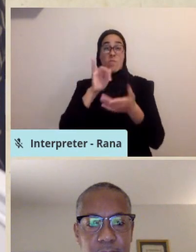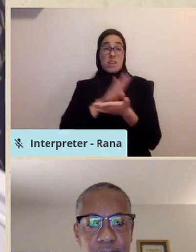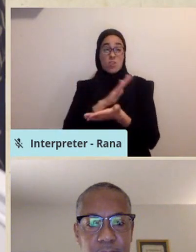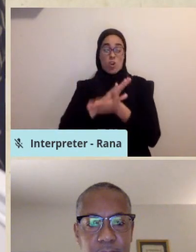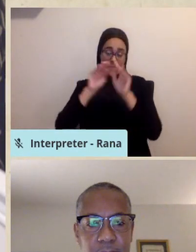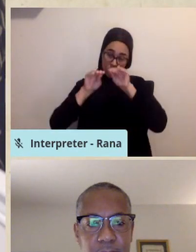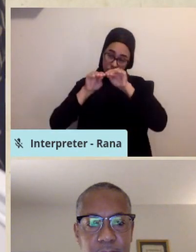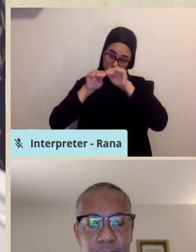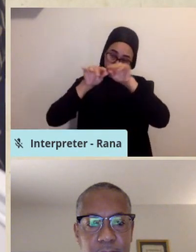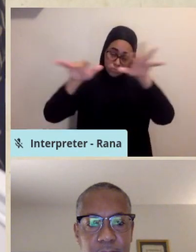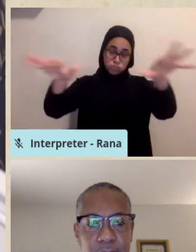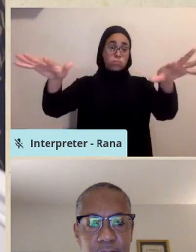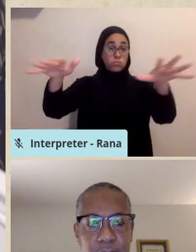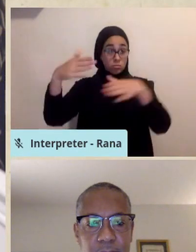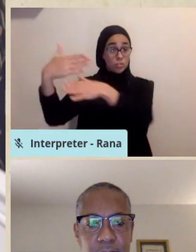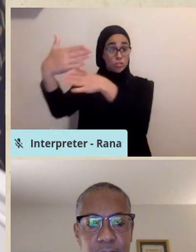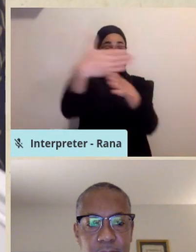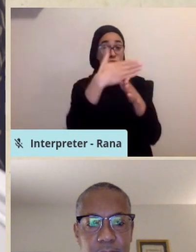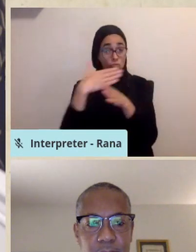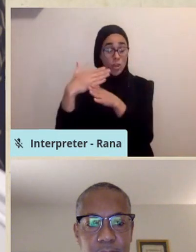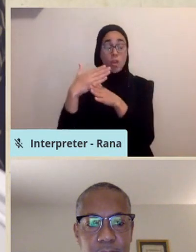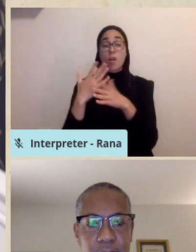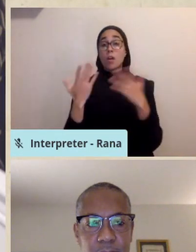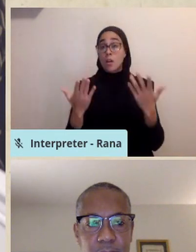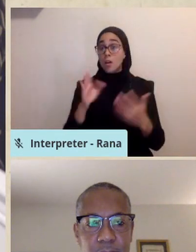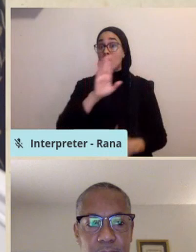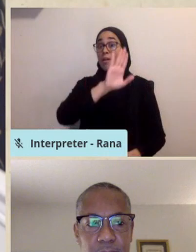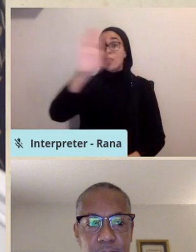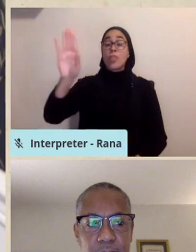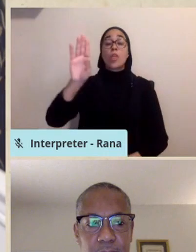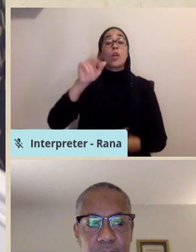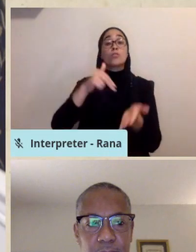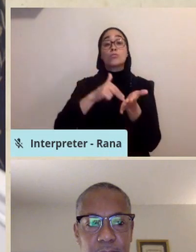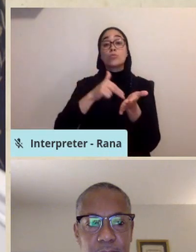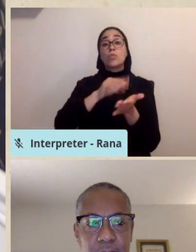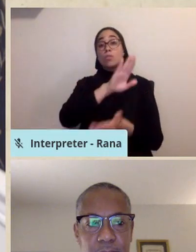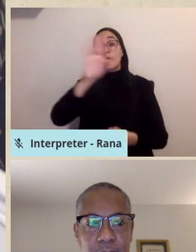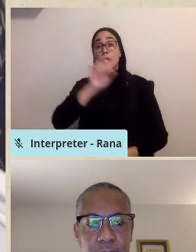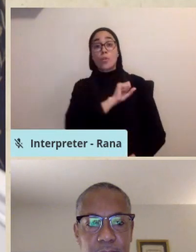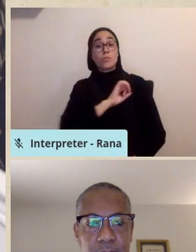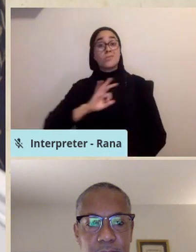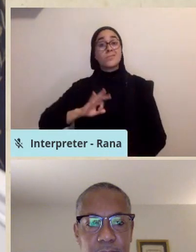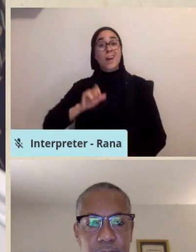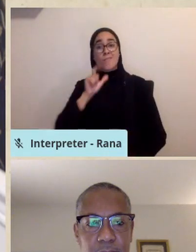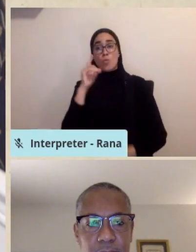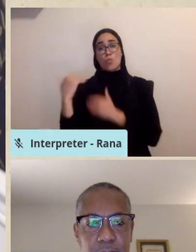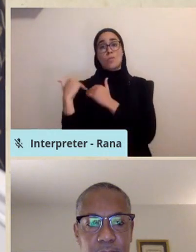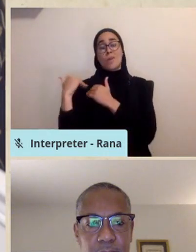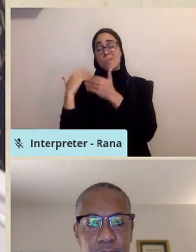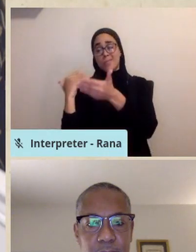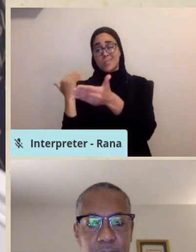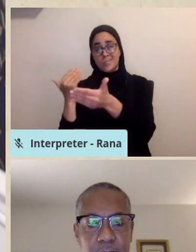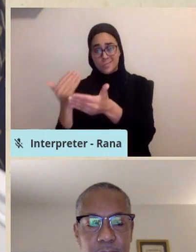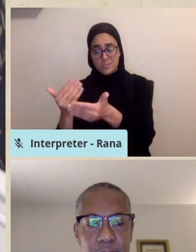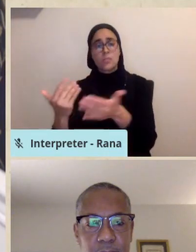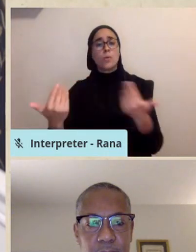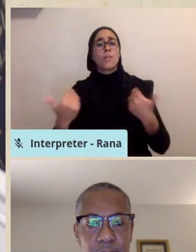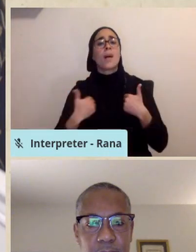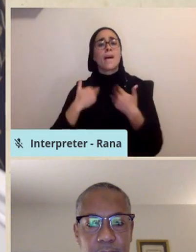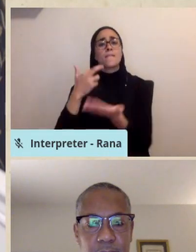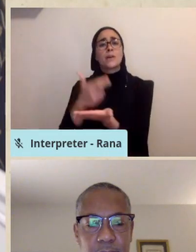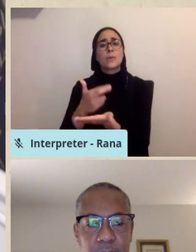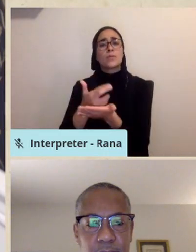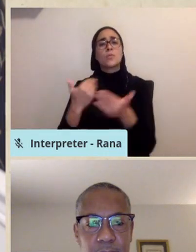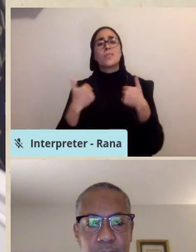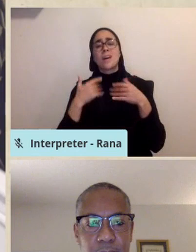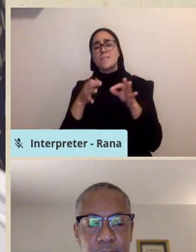So their nurses and their end of life care staff have the resources, have this simple